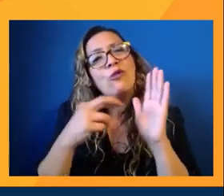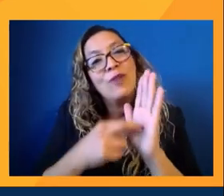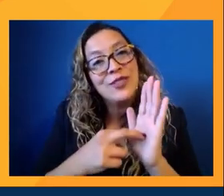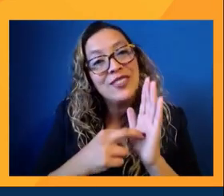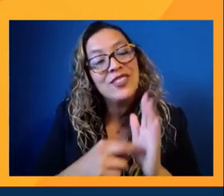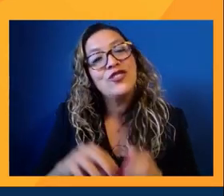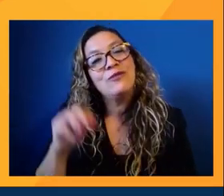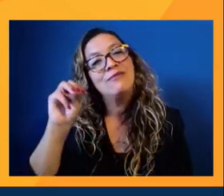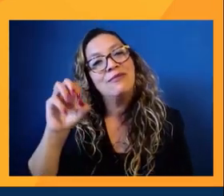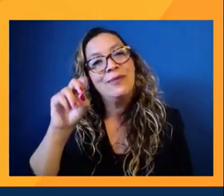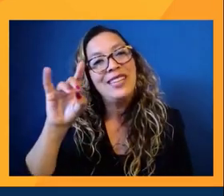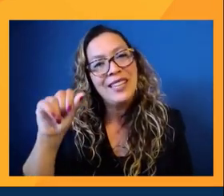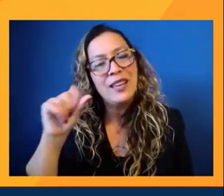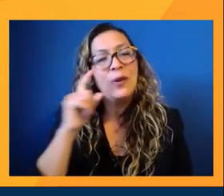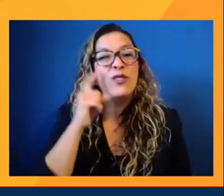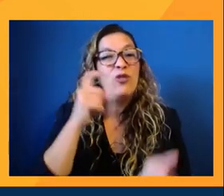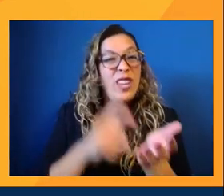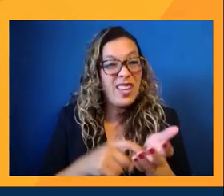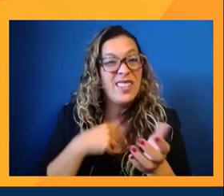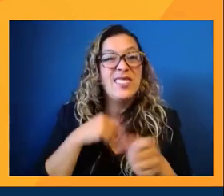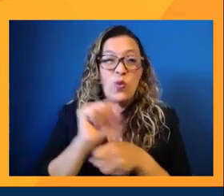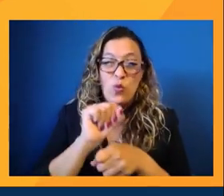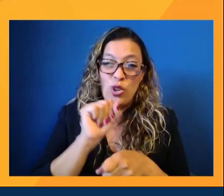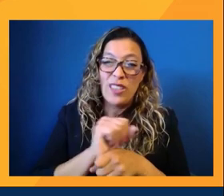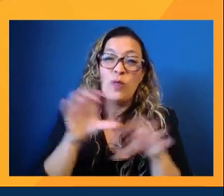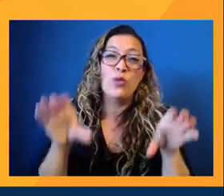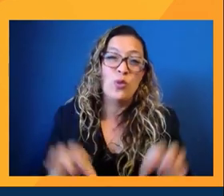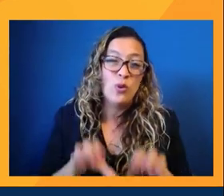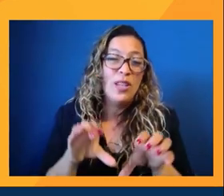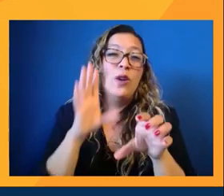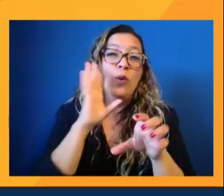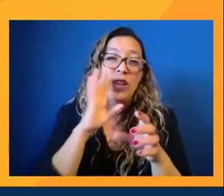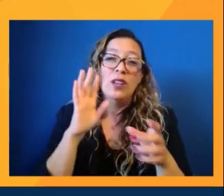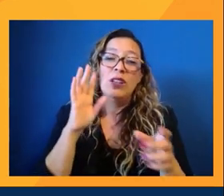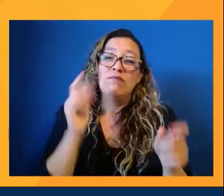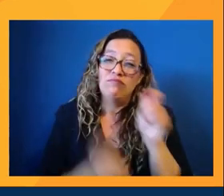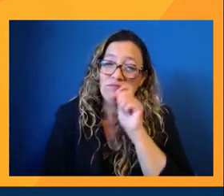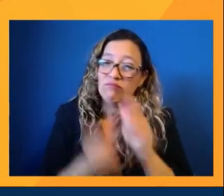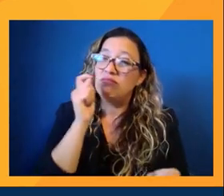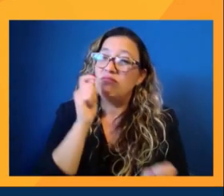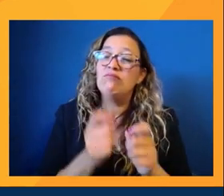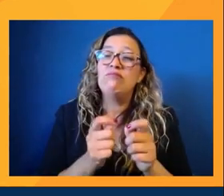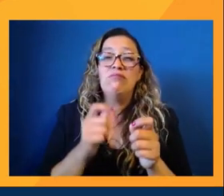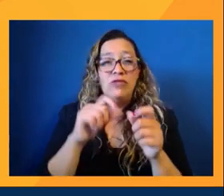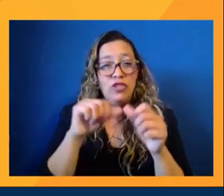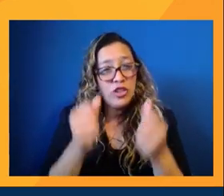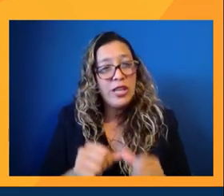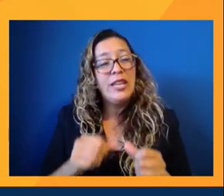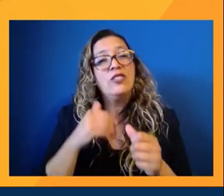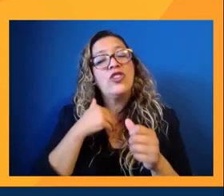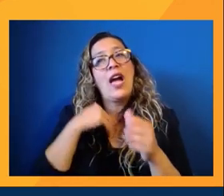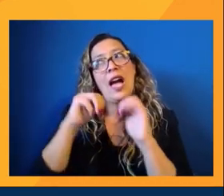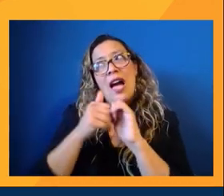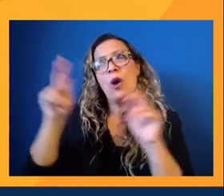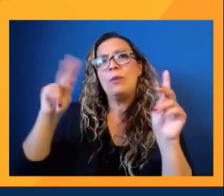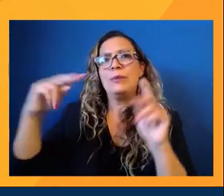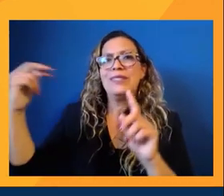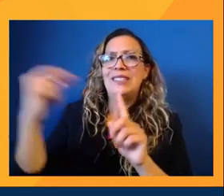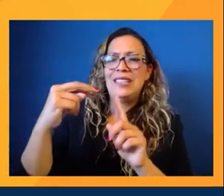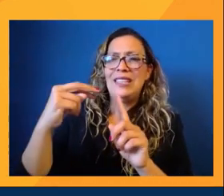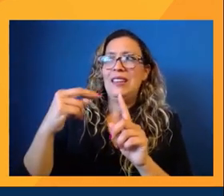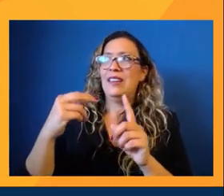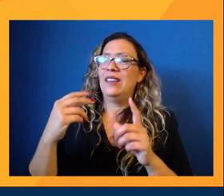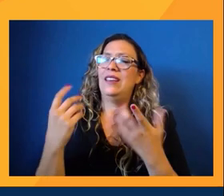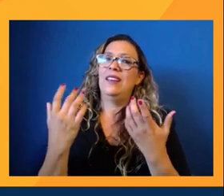We have to recognize that the work we're doing will shape the perception of who we are, not just for our future Latino generations, but